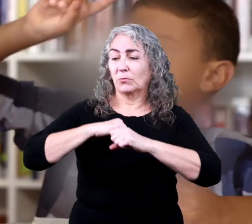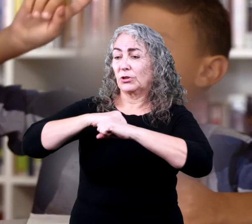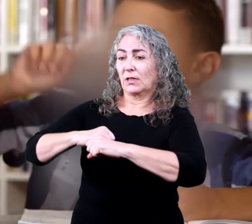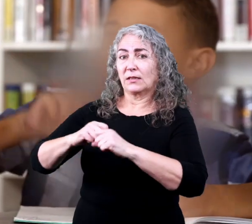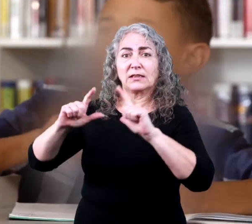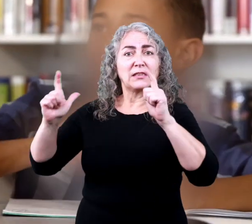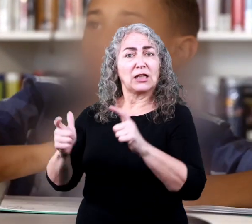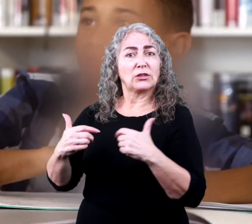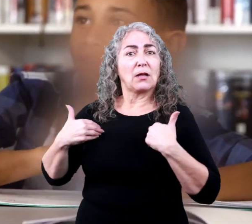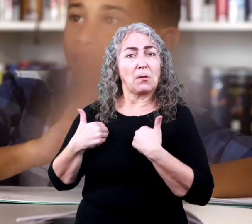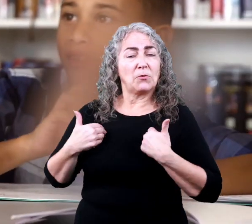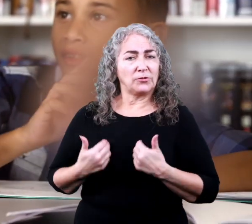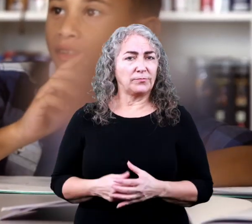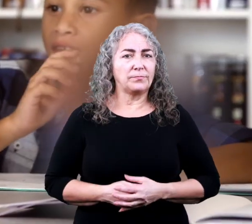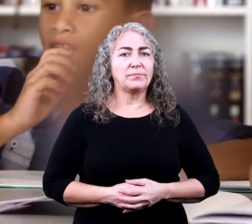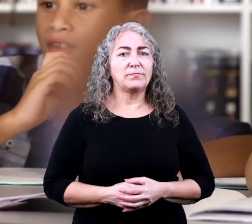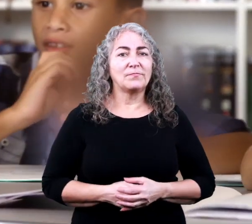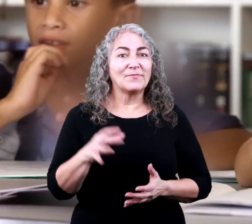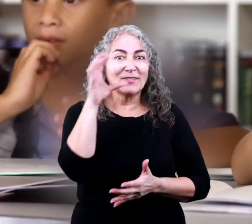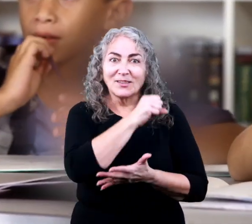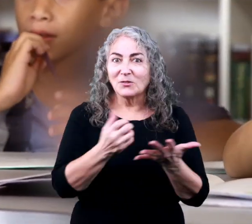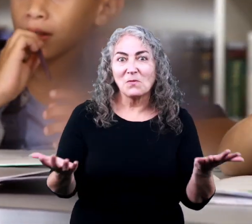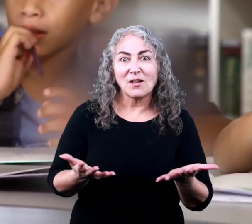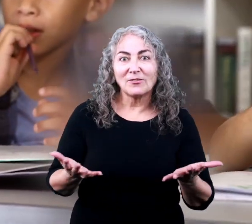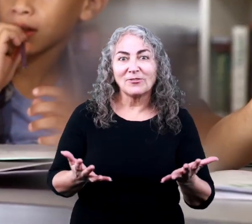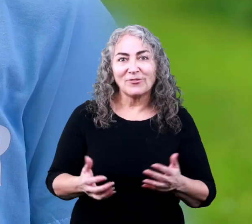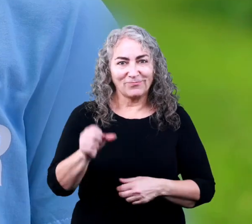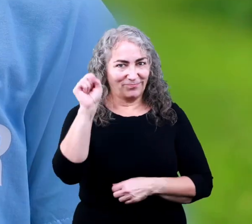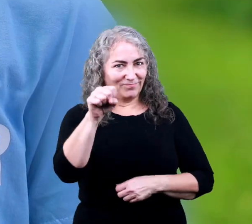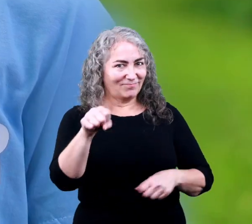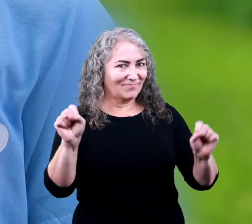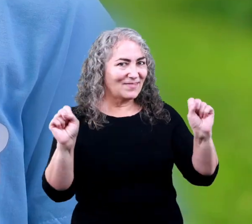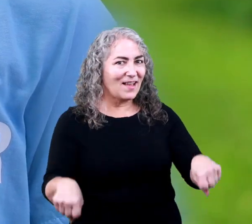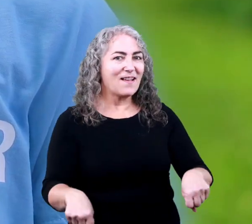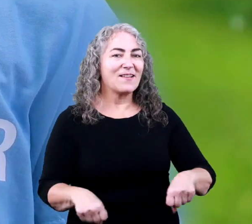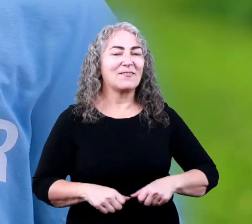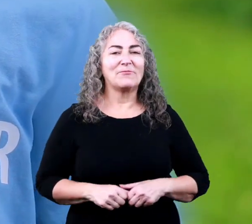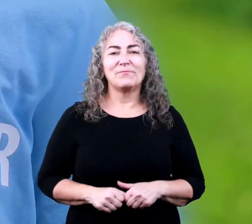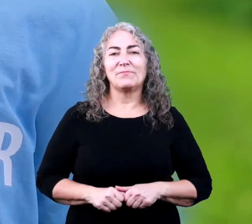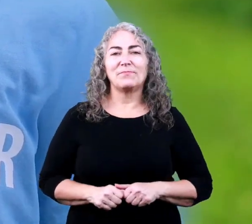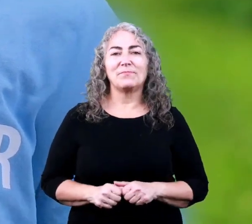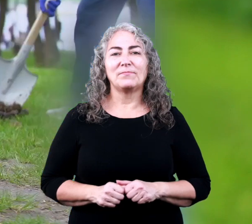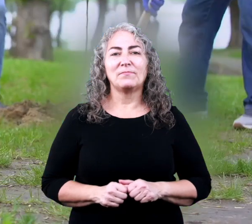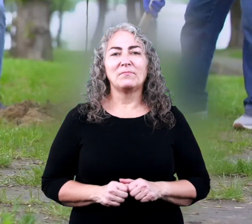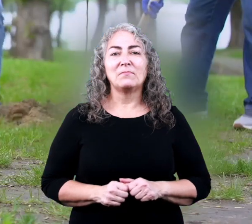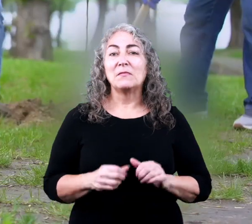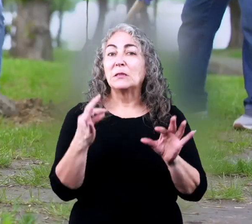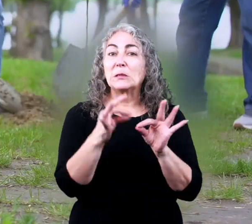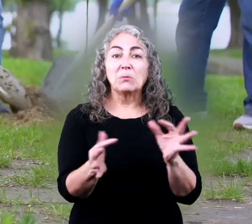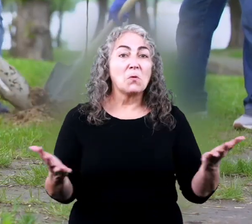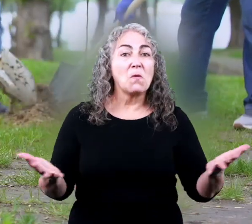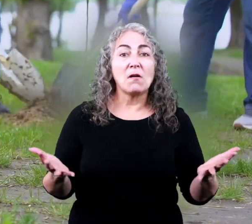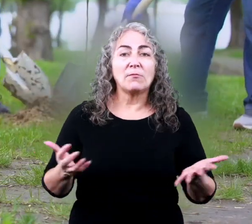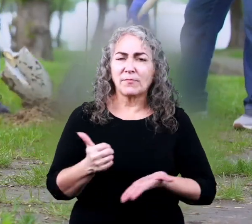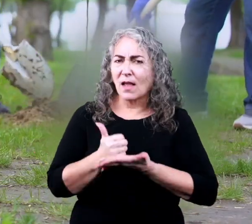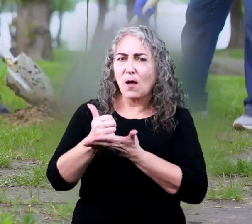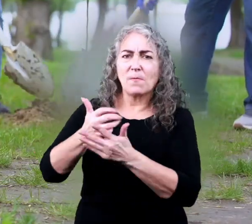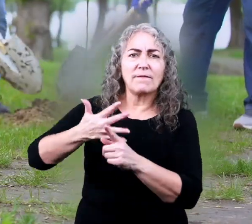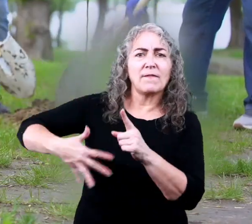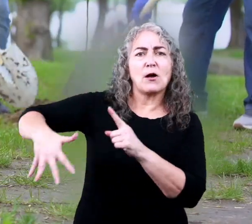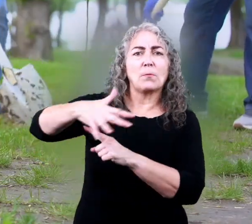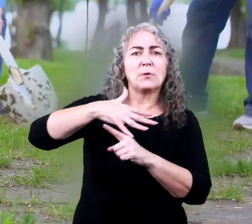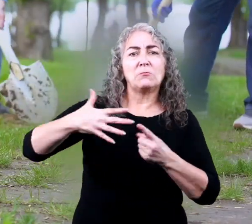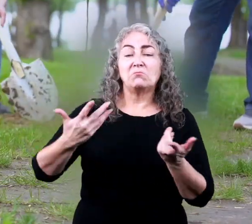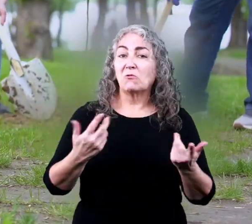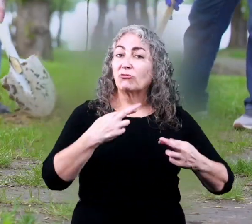protect these endangered animals and guess what there definitely are doing simple things to help the